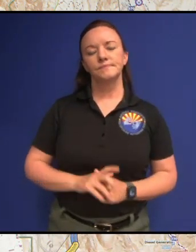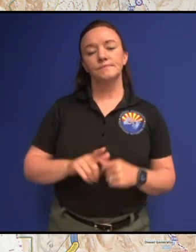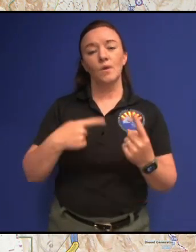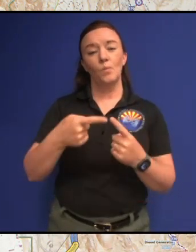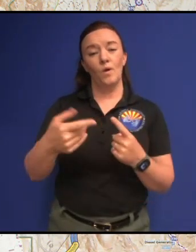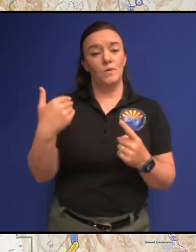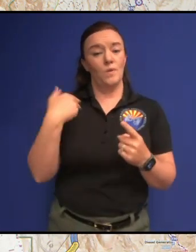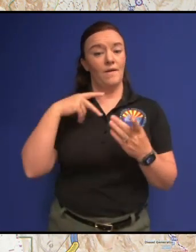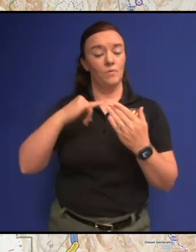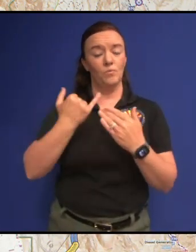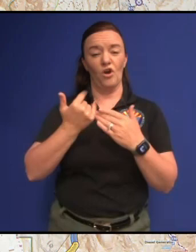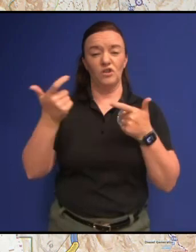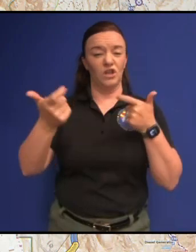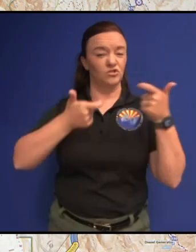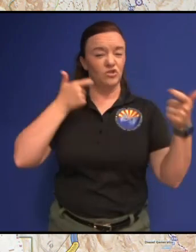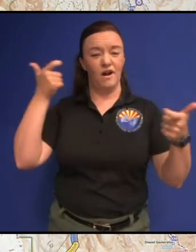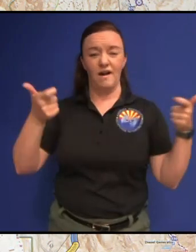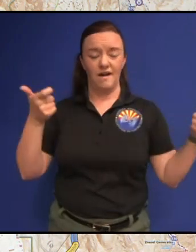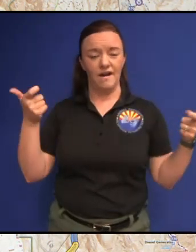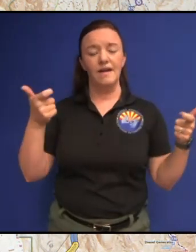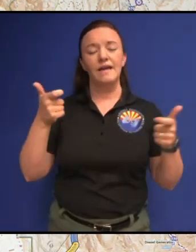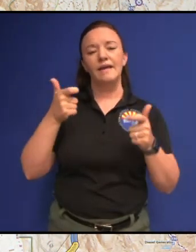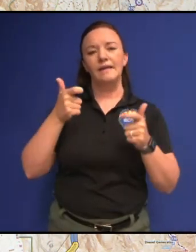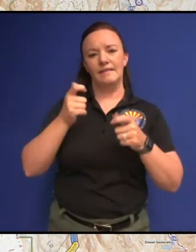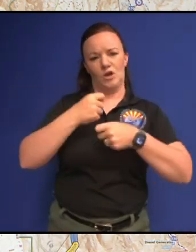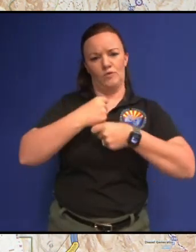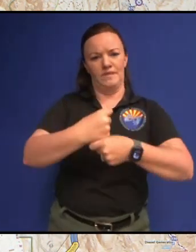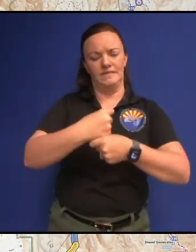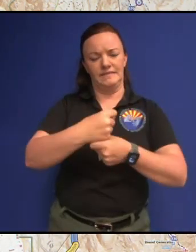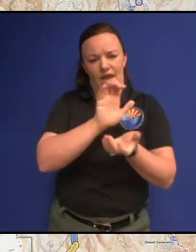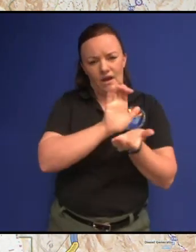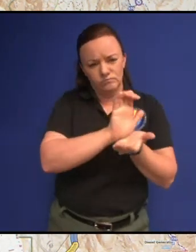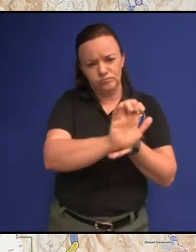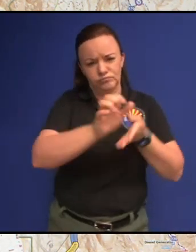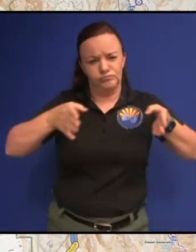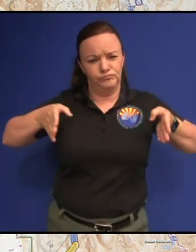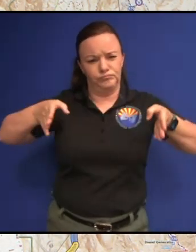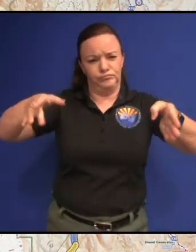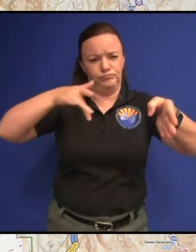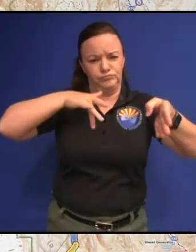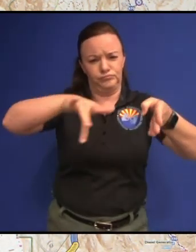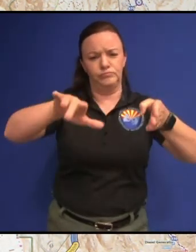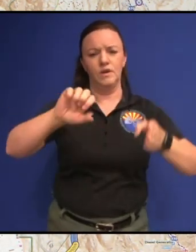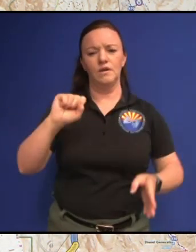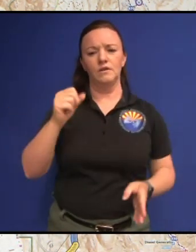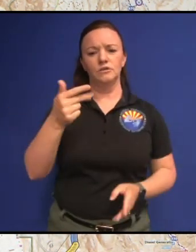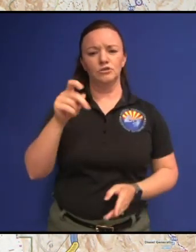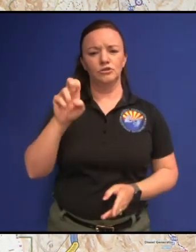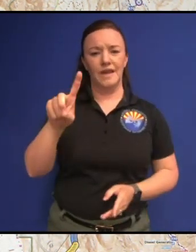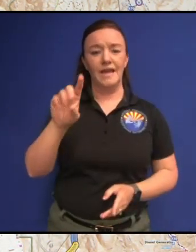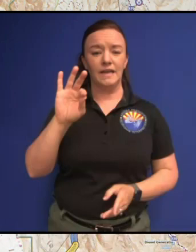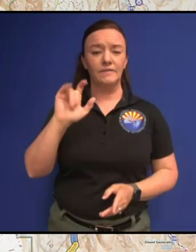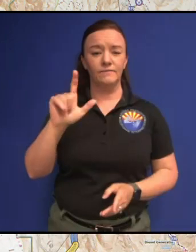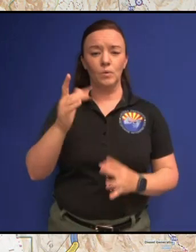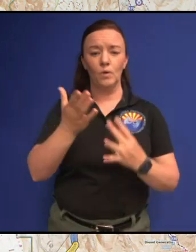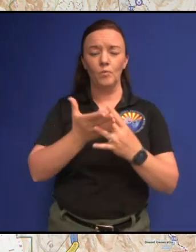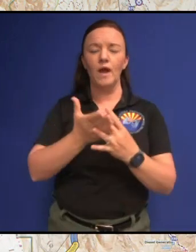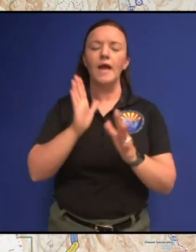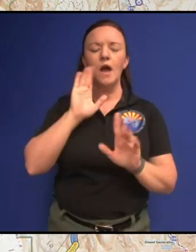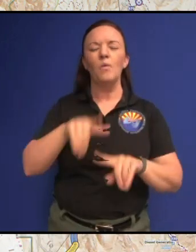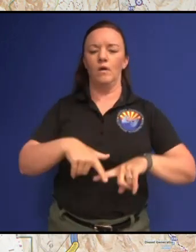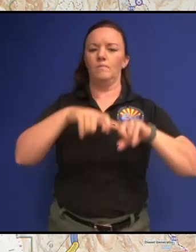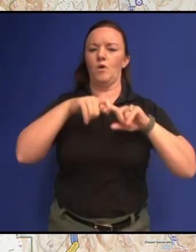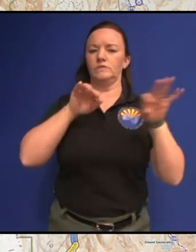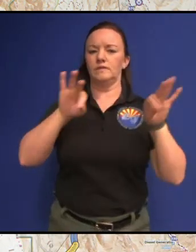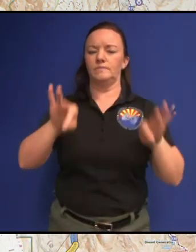and when they're they're building that shaded fuel break but I guess let me tell you something about the terminology here. So a shaded fuel